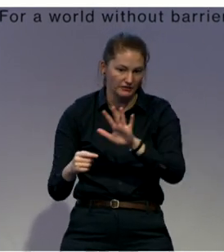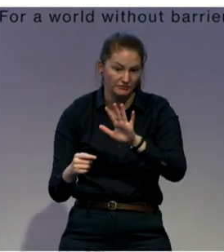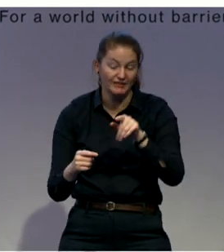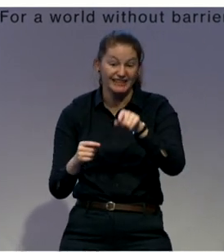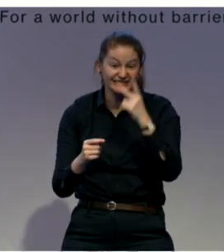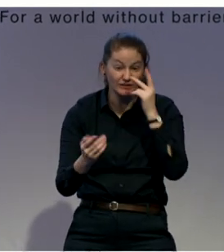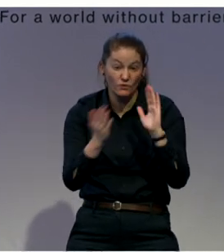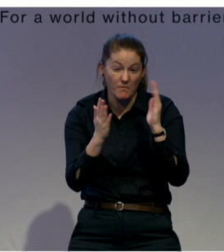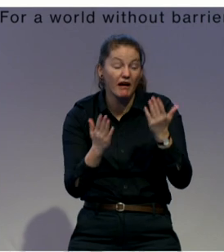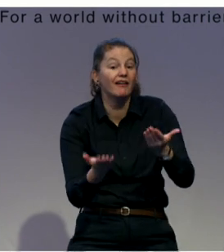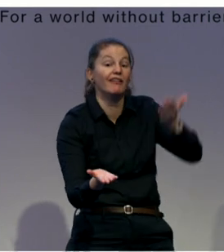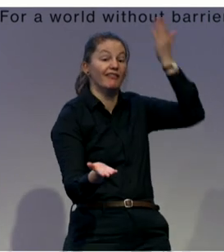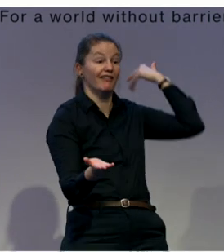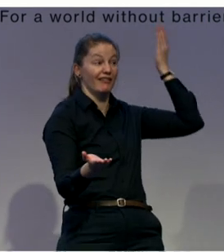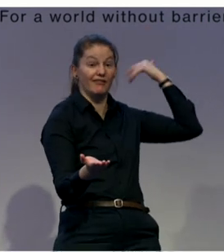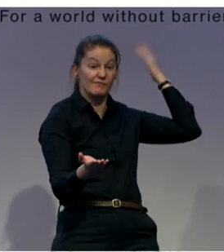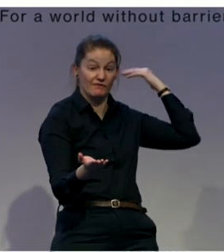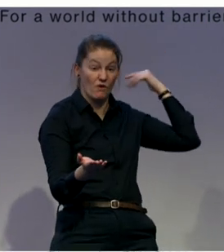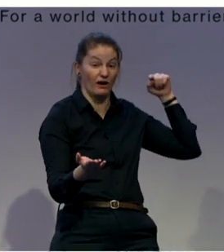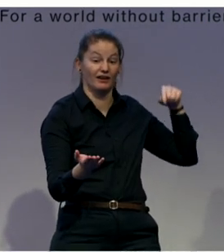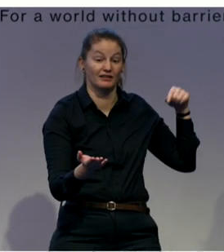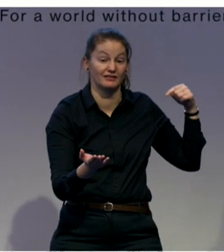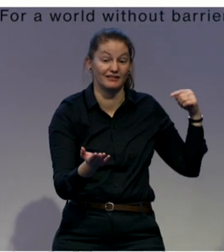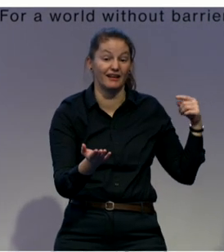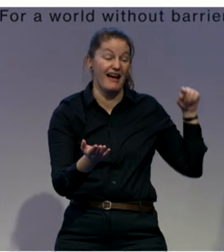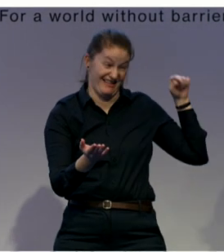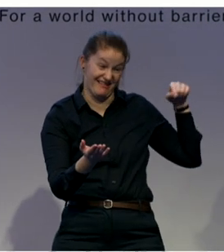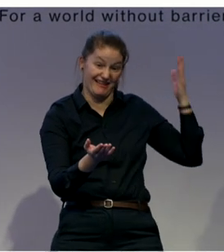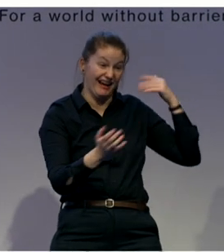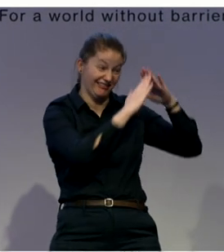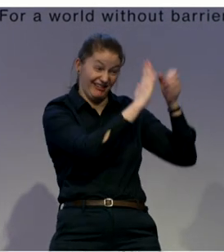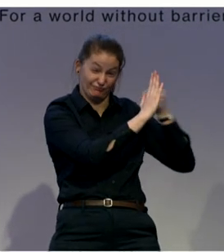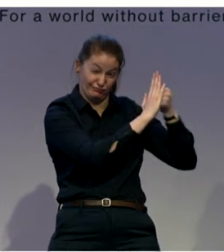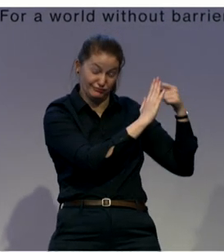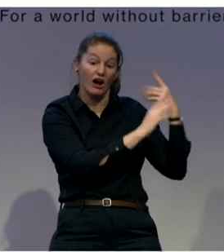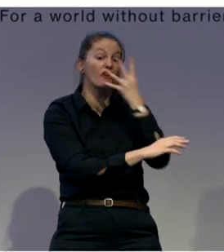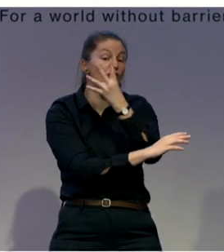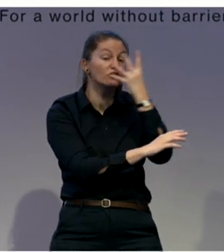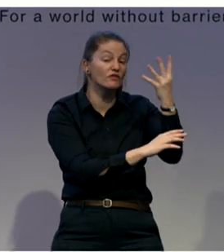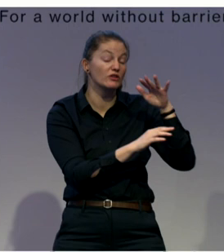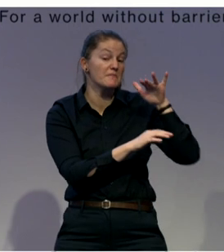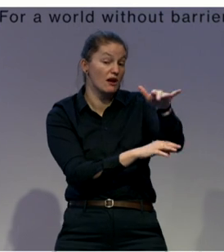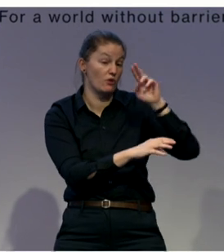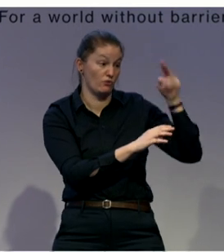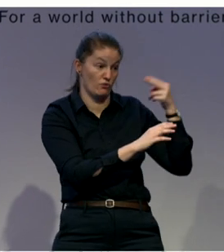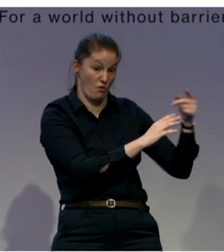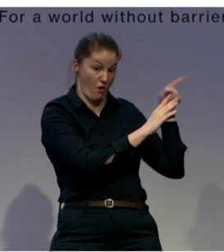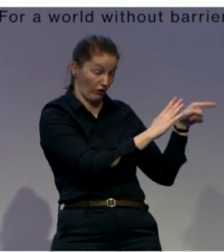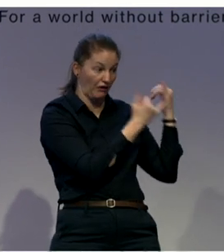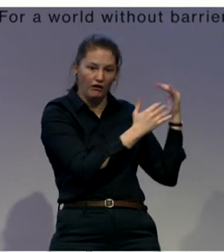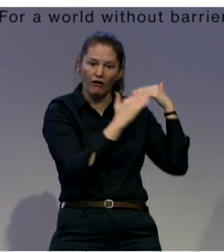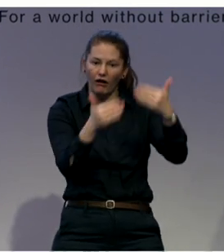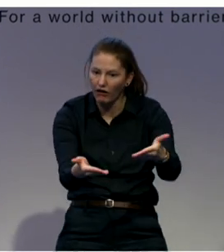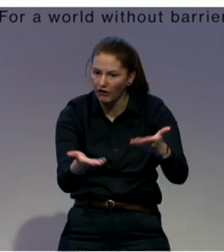600 children in these places. Assessing planning and preparation of individual children. Very, very